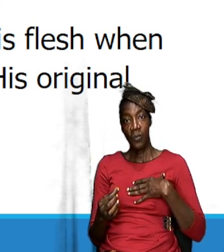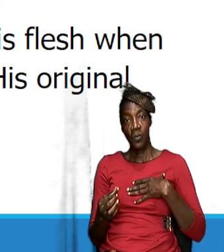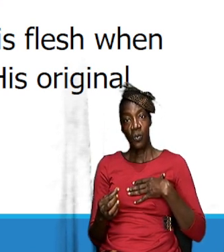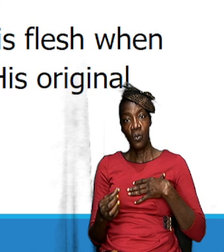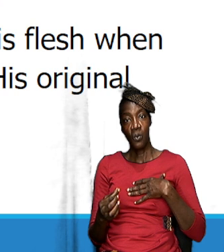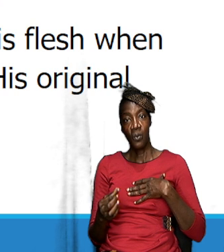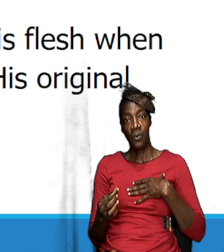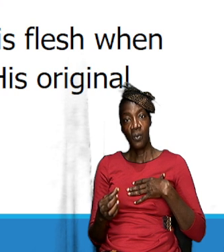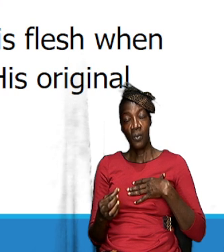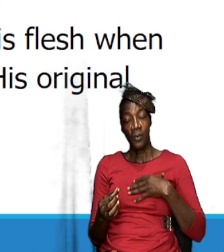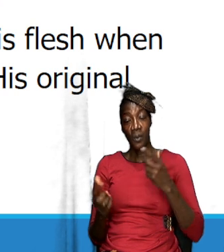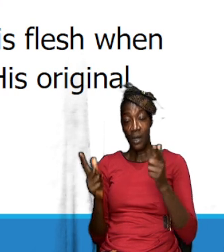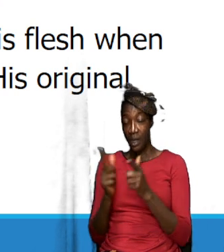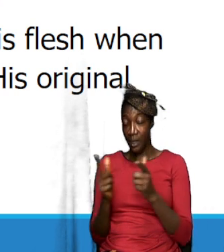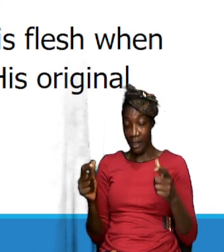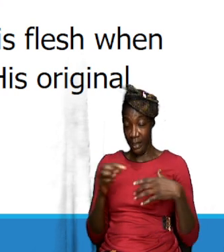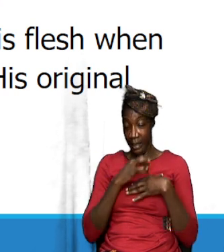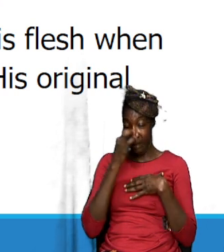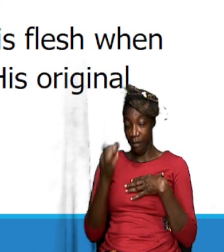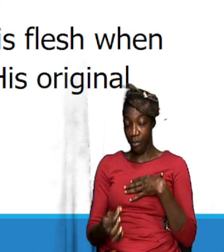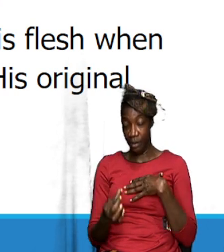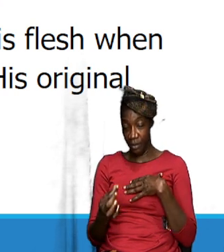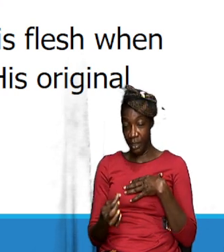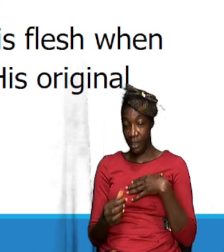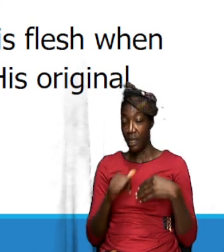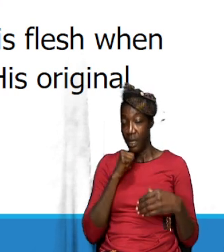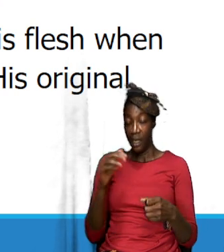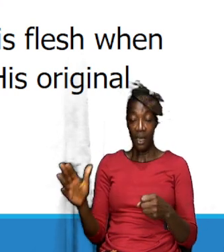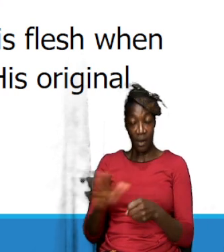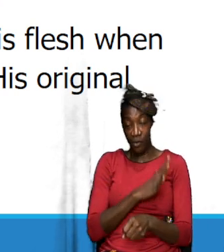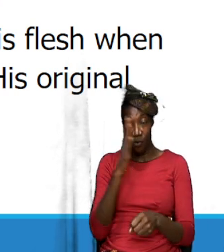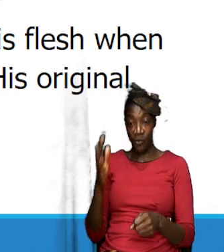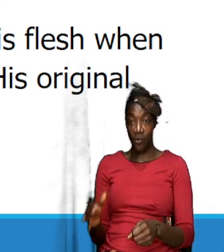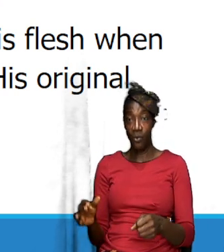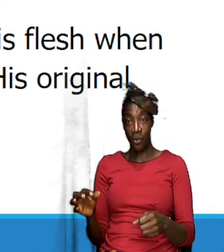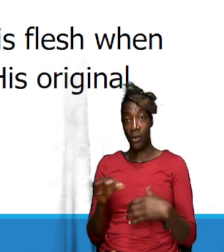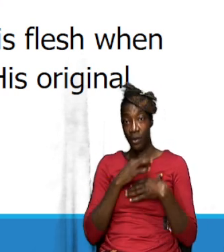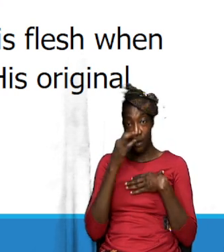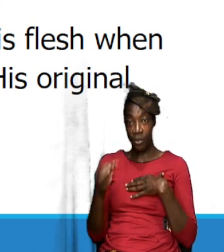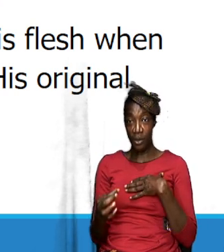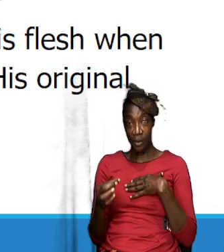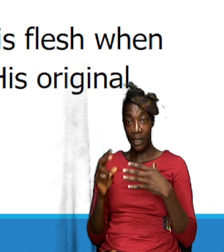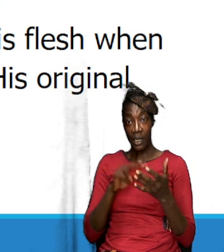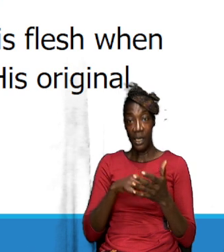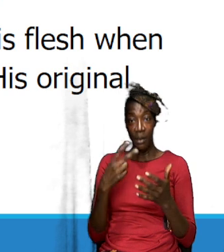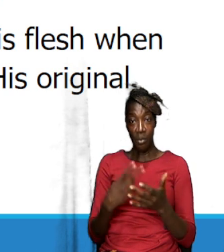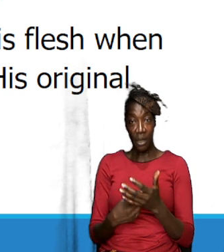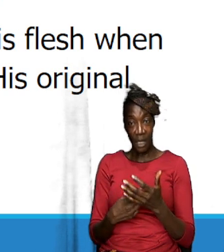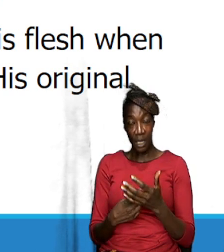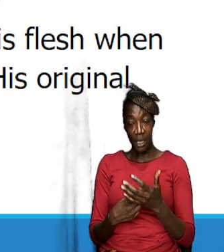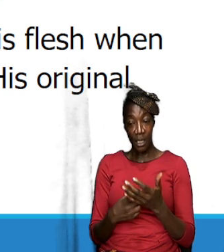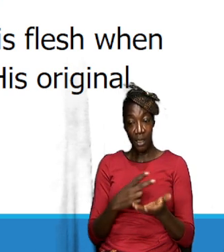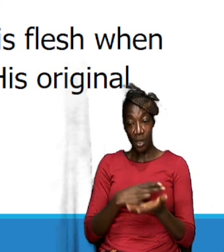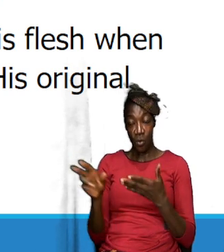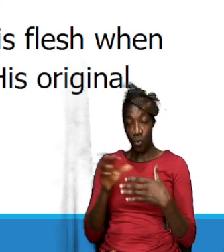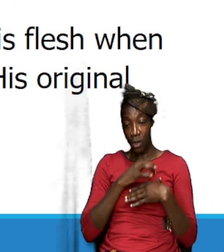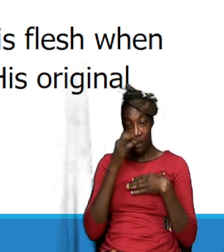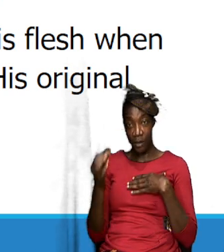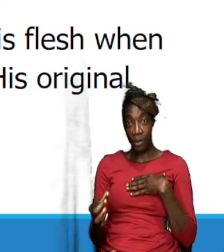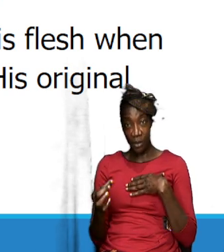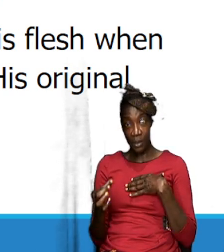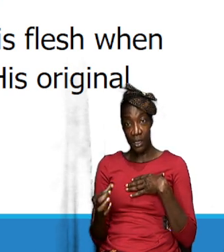spirit he's not using the fully uppercase spirit which generally means that he's speaking about the Holy Spirit